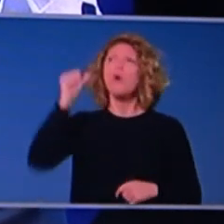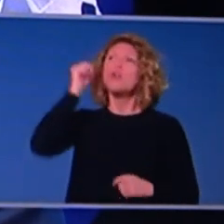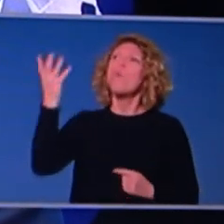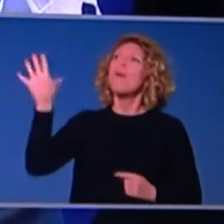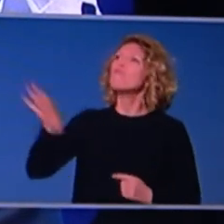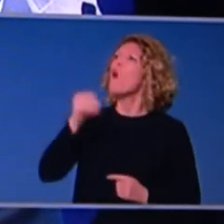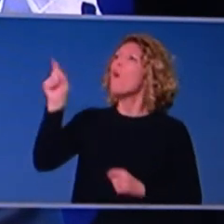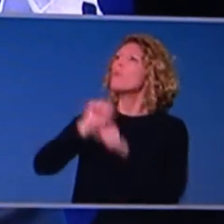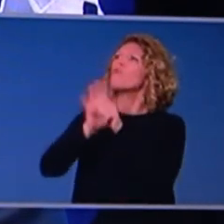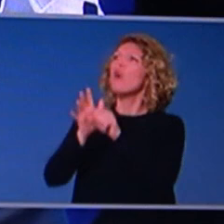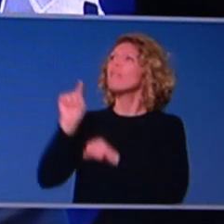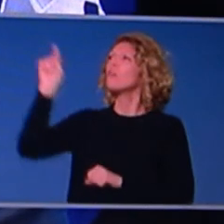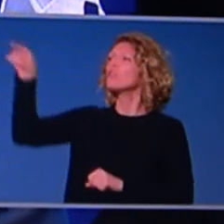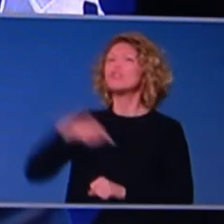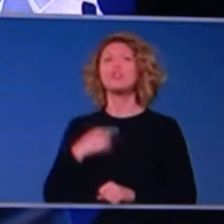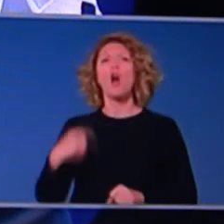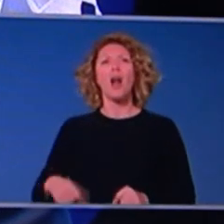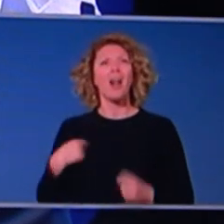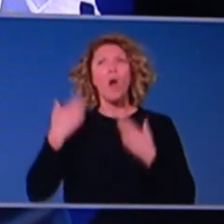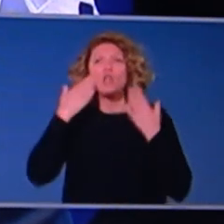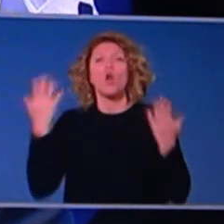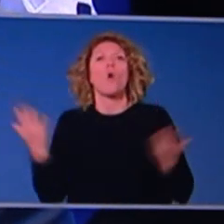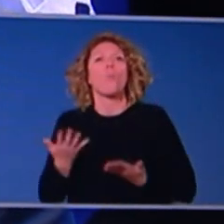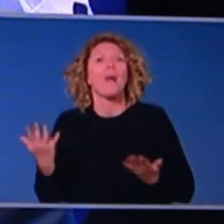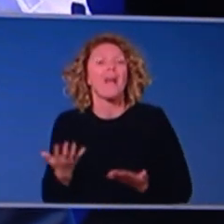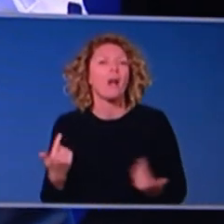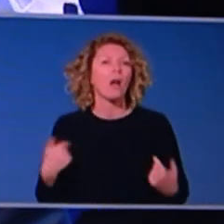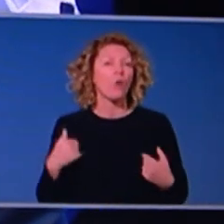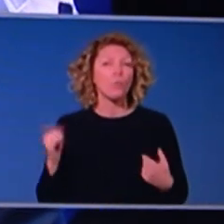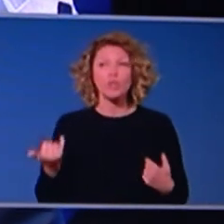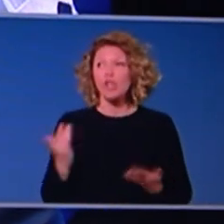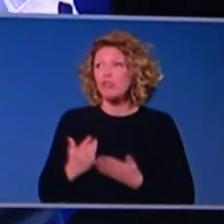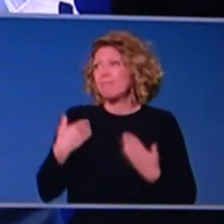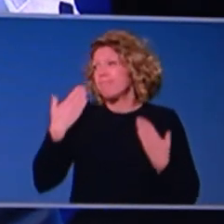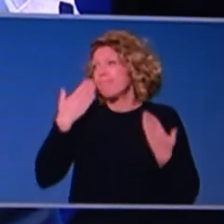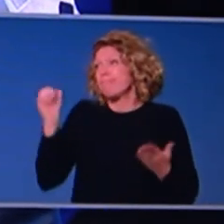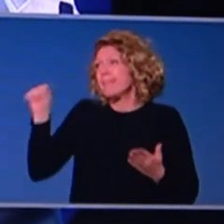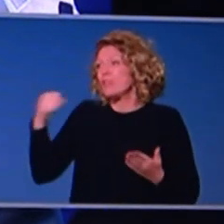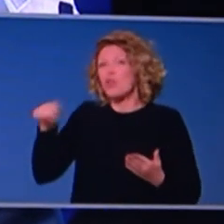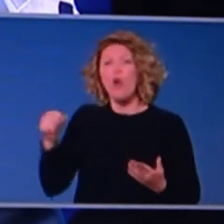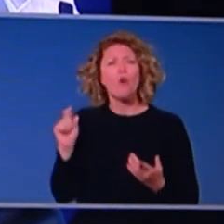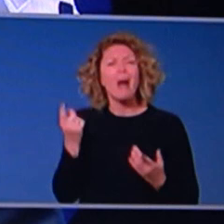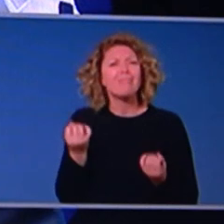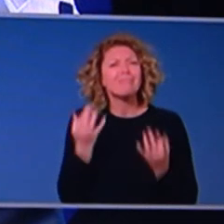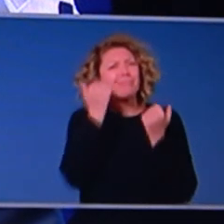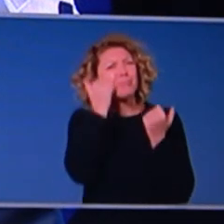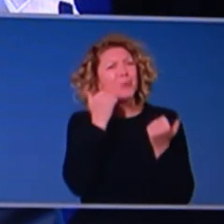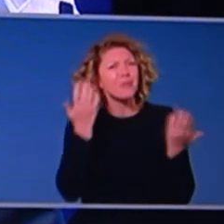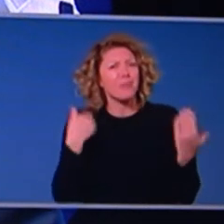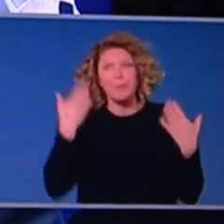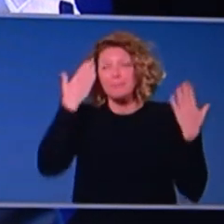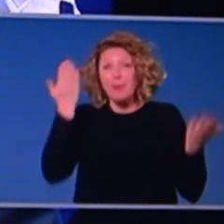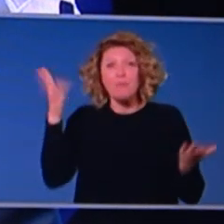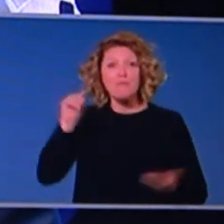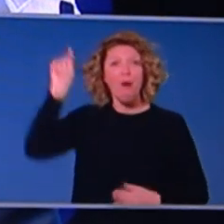of, of the virus, while that can't be ruled out, it's, it's not something that we've seen, um, any hard evidence of to suggest that that, uh,